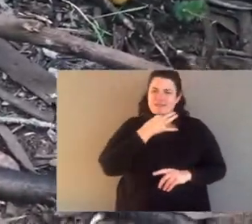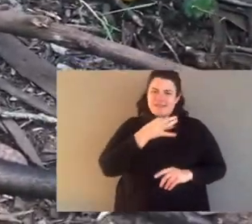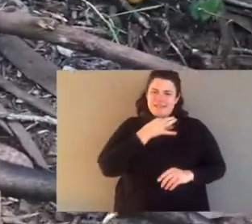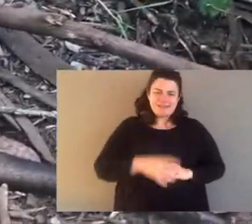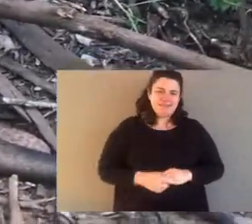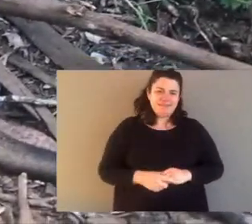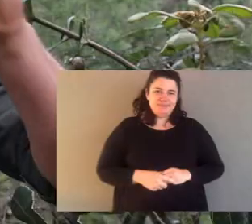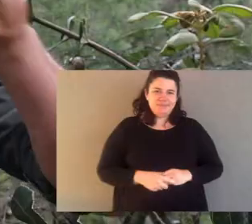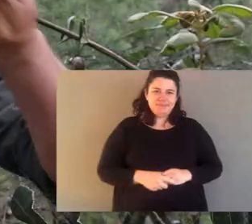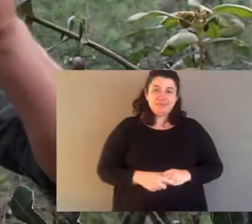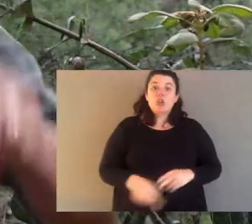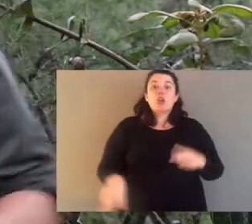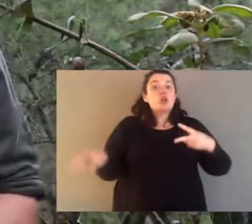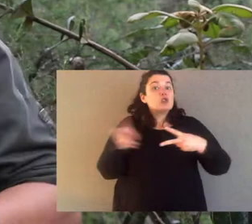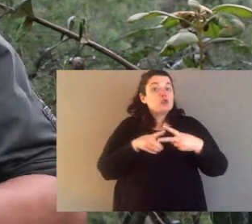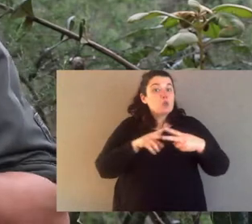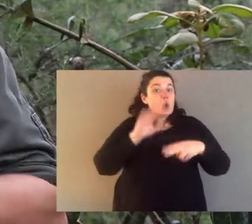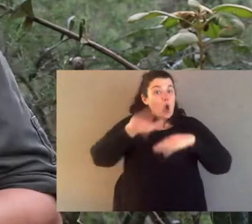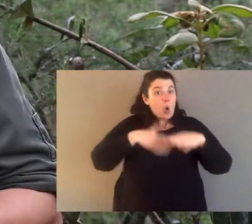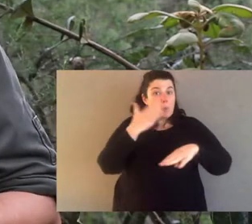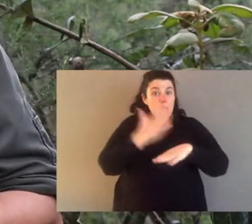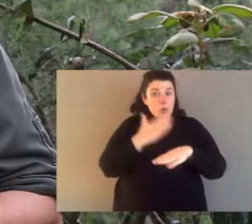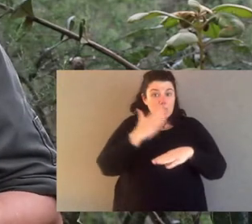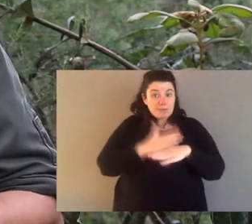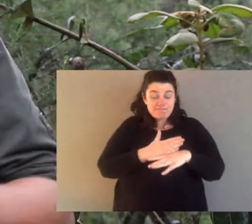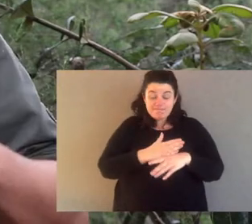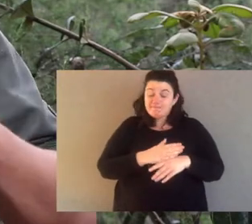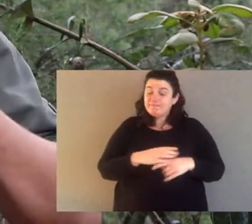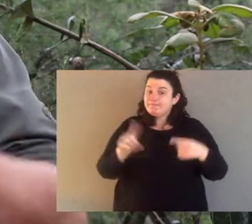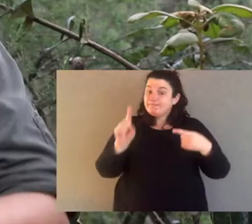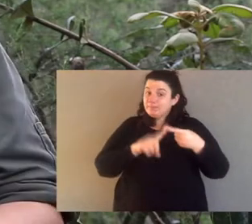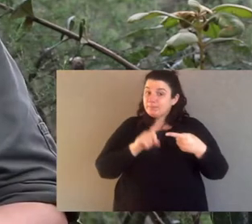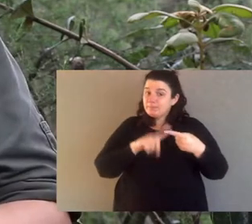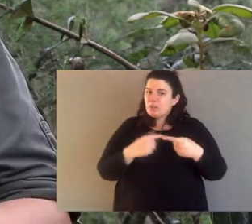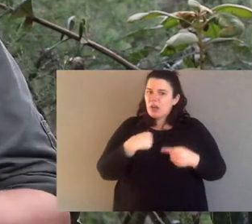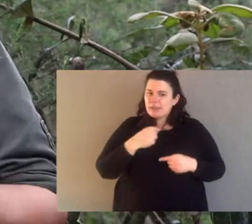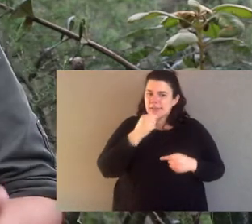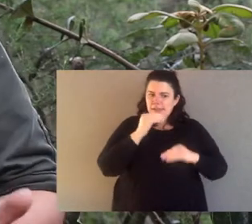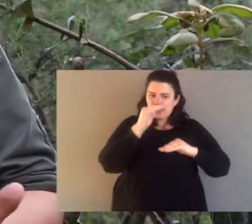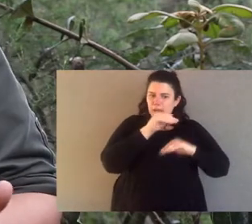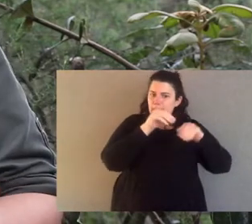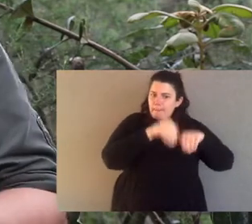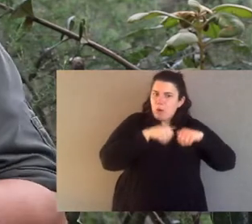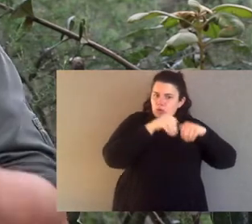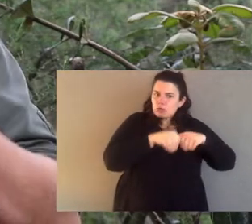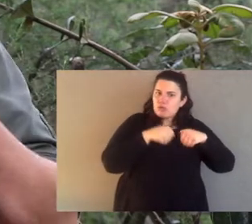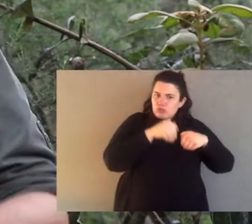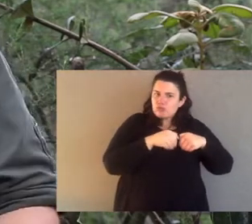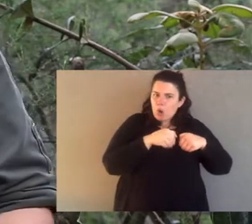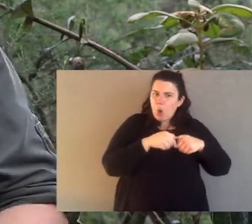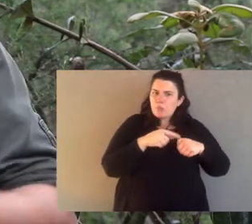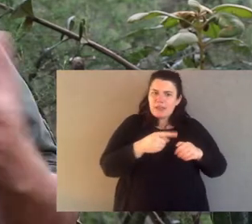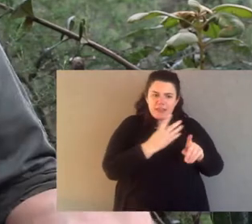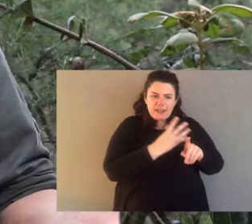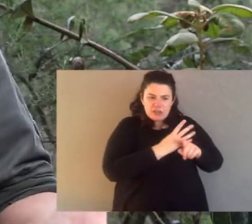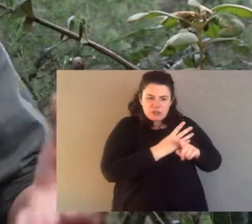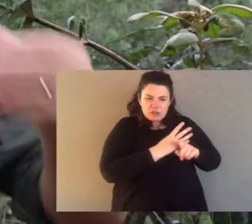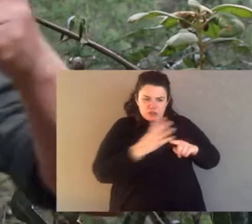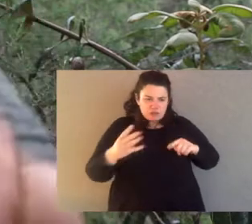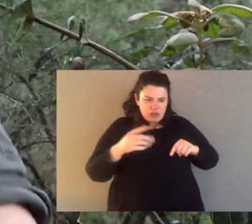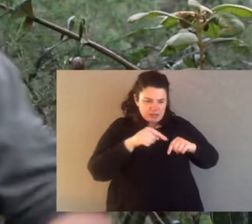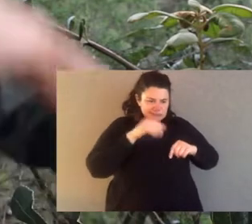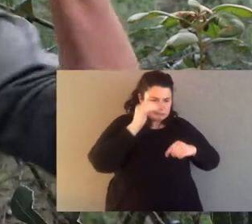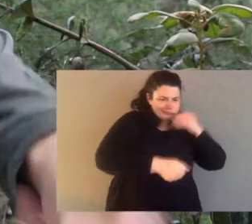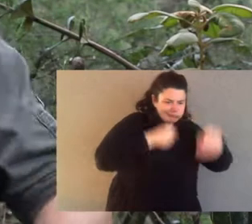have potteroos. Two bits of homework for today. Now, I've mentioned that potteroos are ecosystem terrestrial engineers